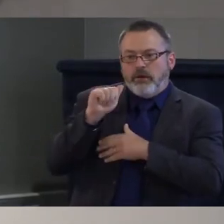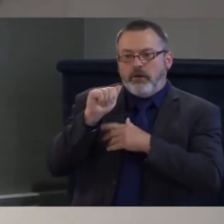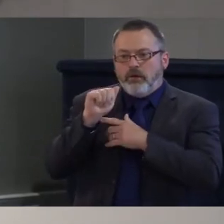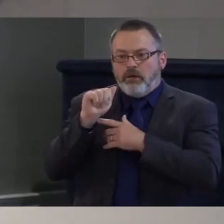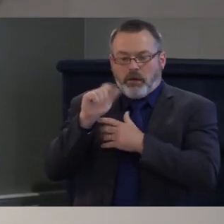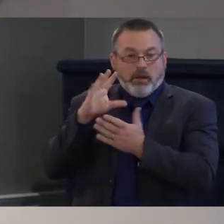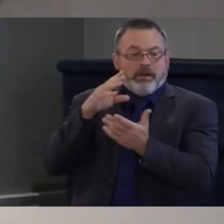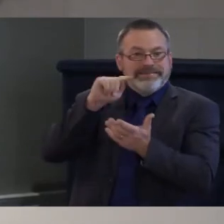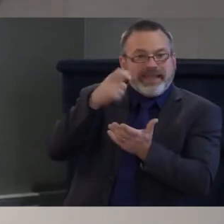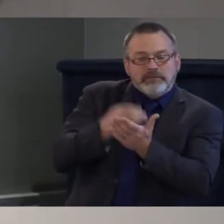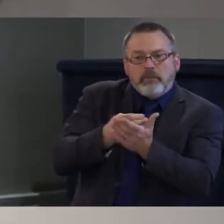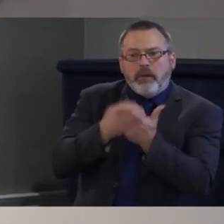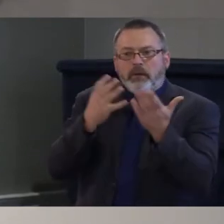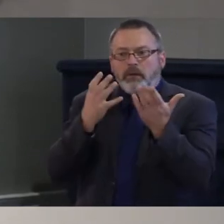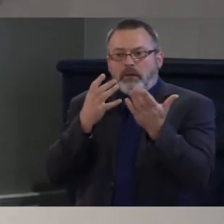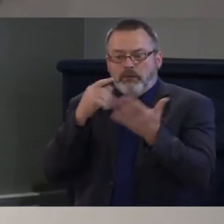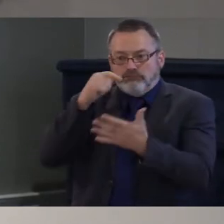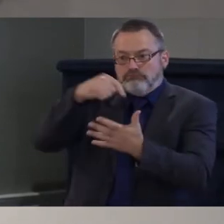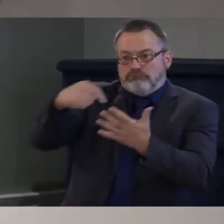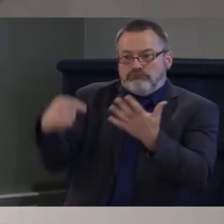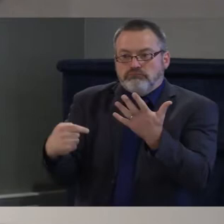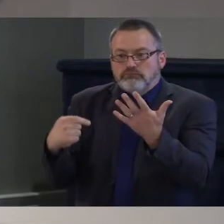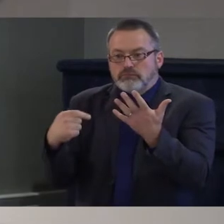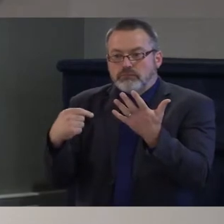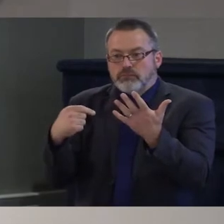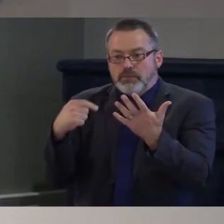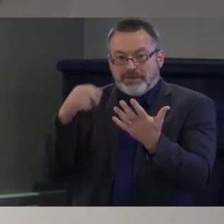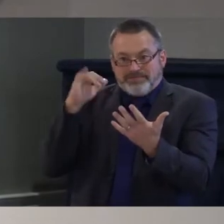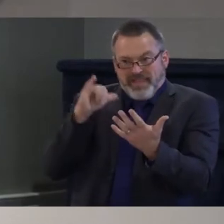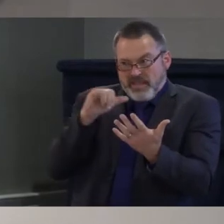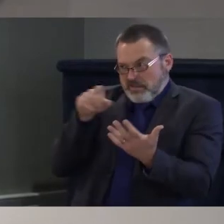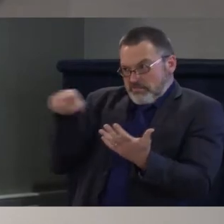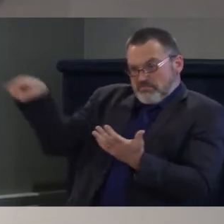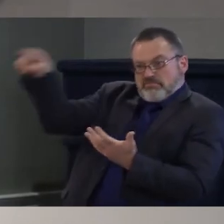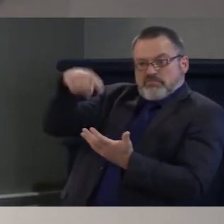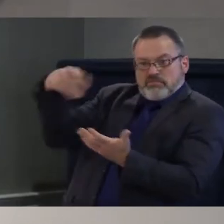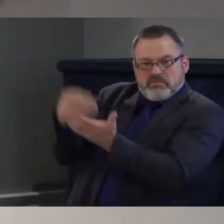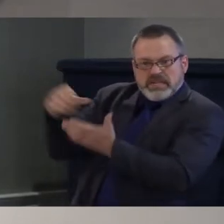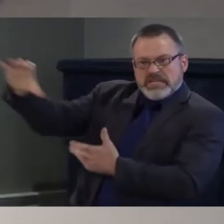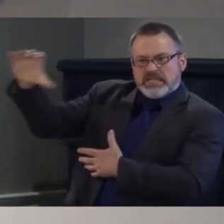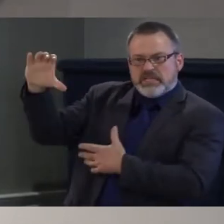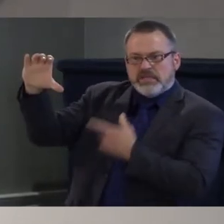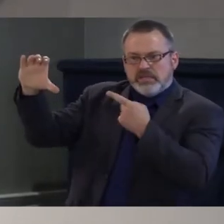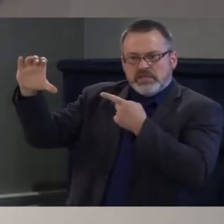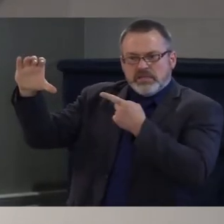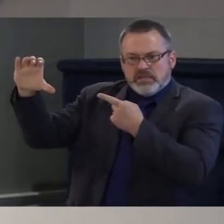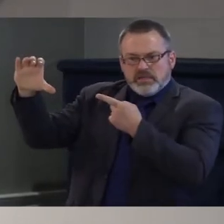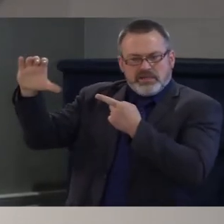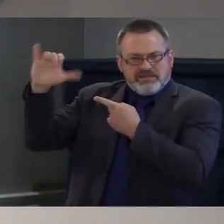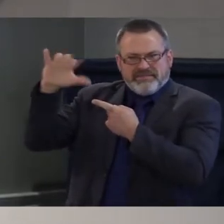taxes among the wealth of the people who have more than 50 million dollars to their name.